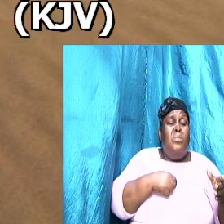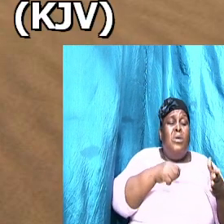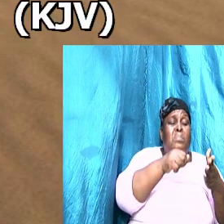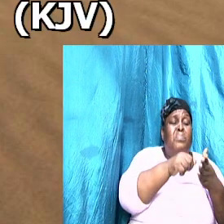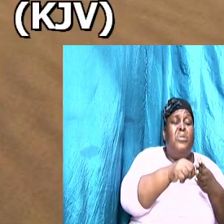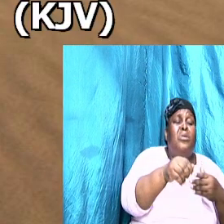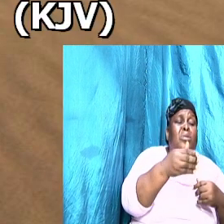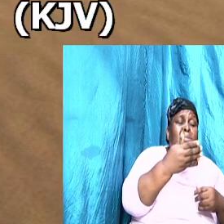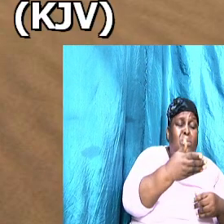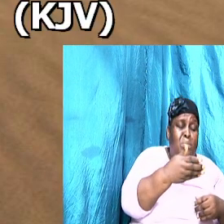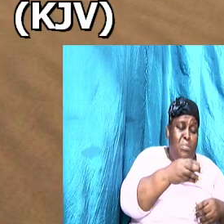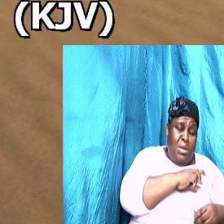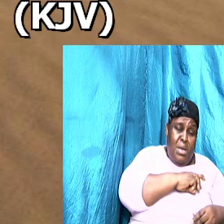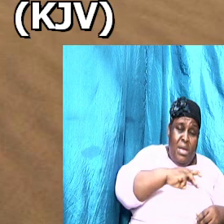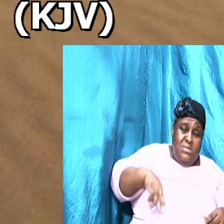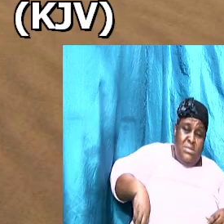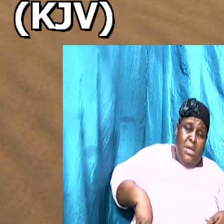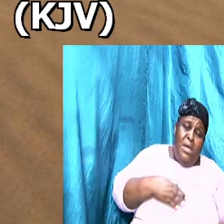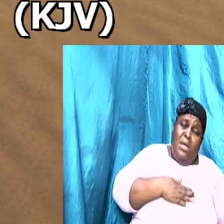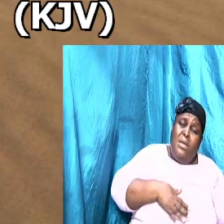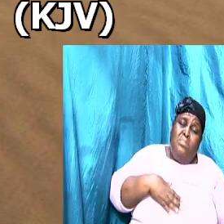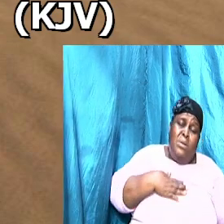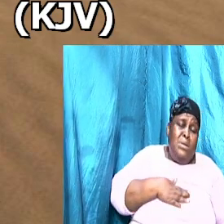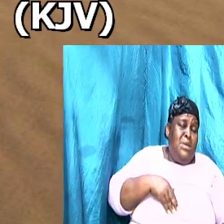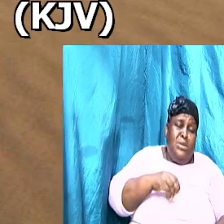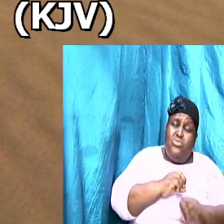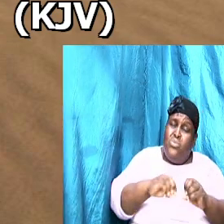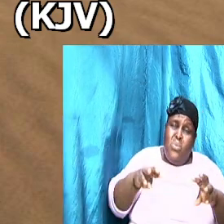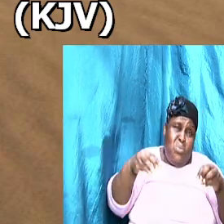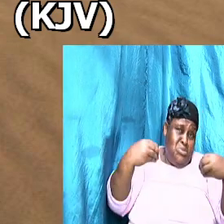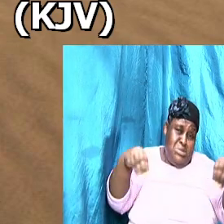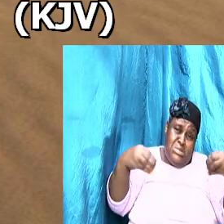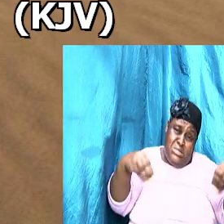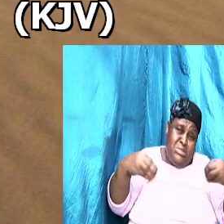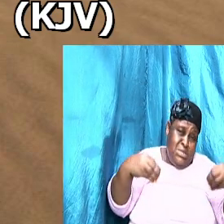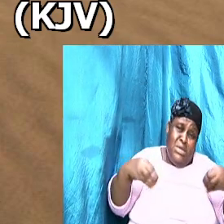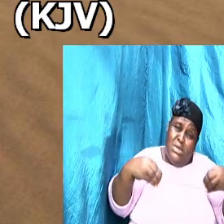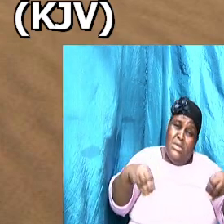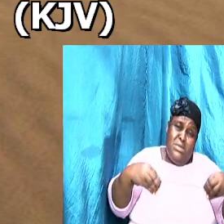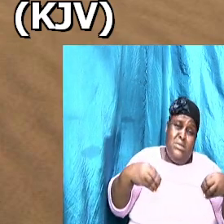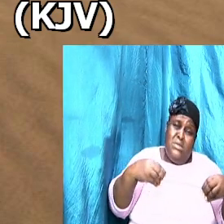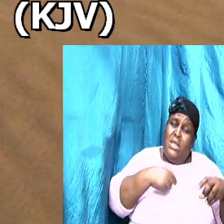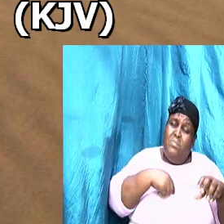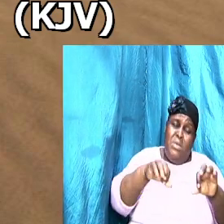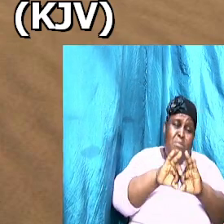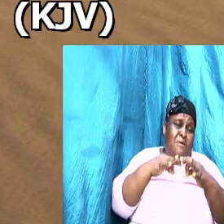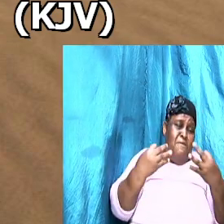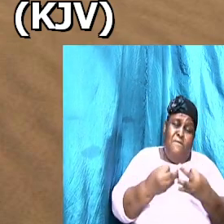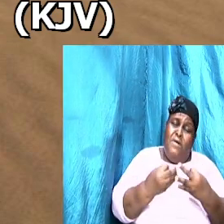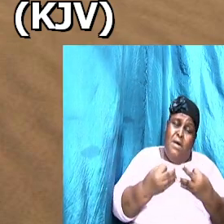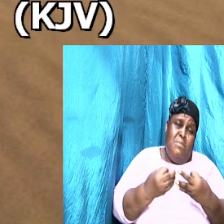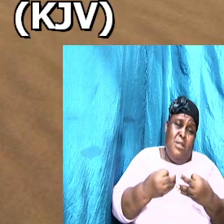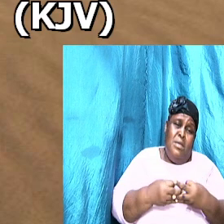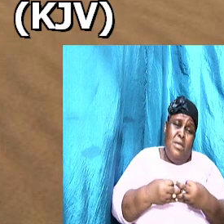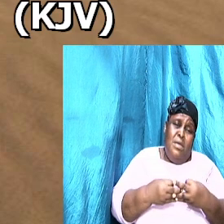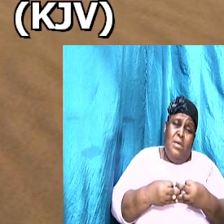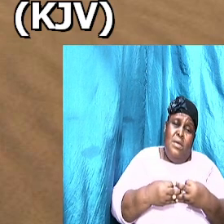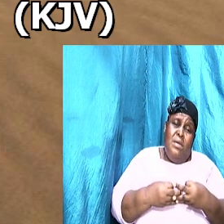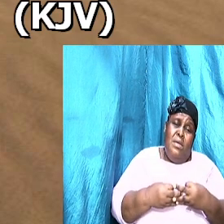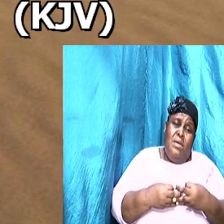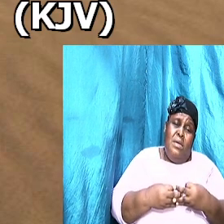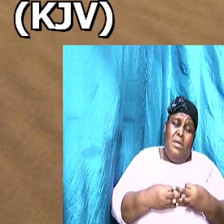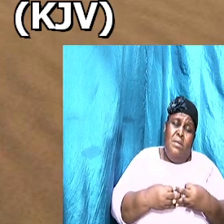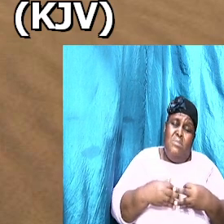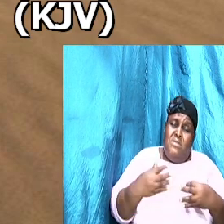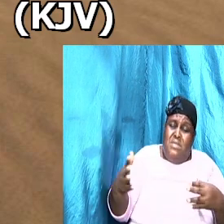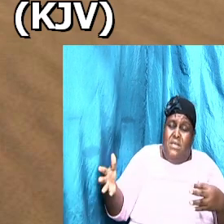please don't do this. Please don't sell me into slavery because I have a family, a wife and children. Please not sell me